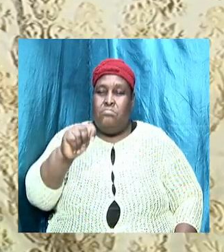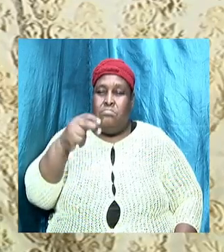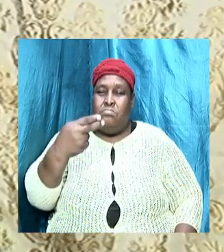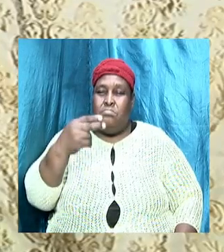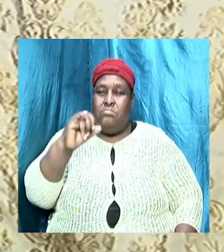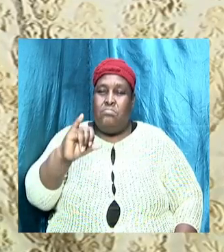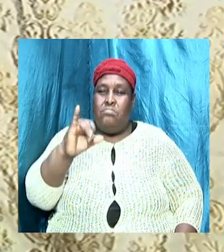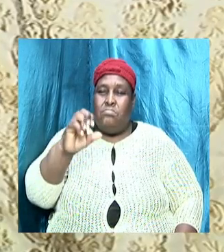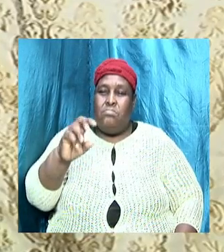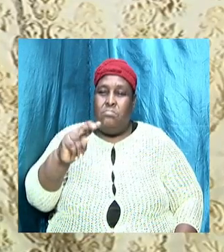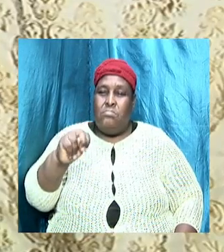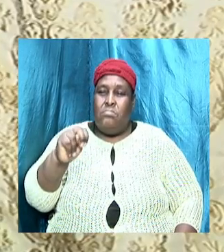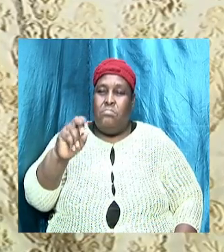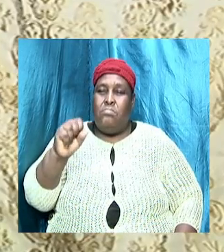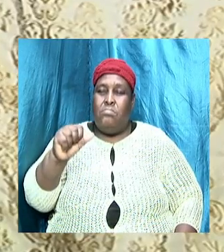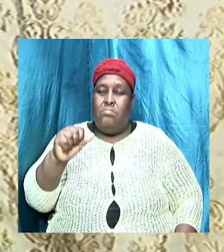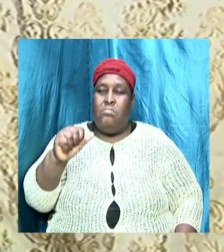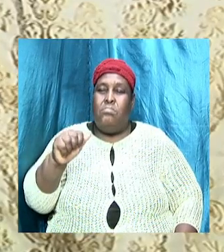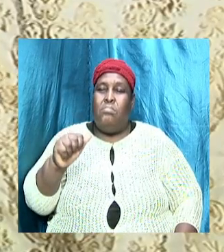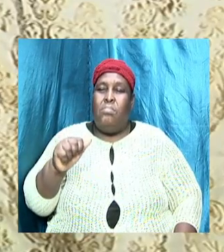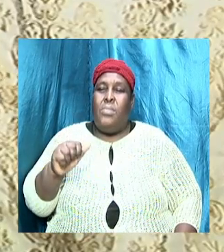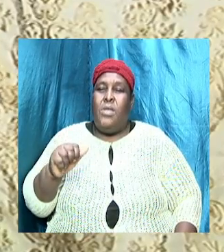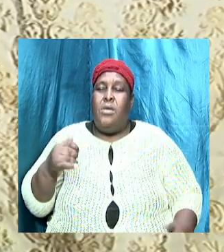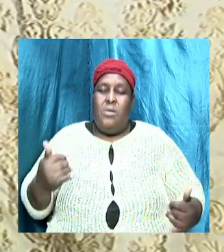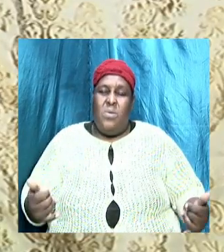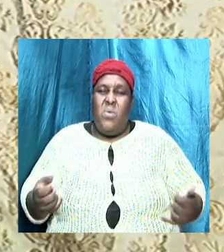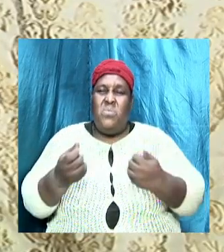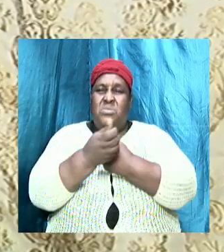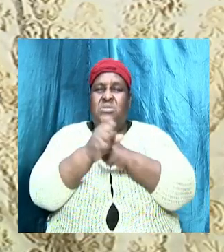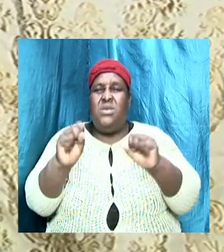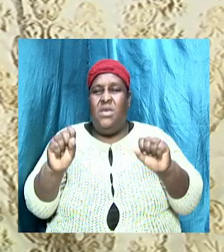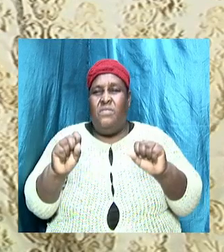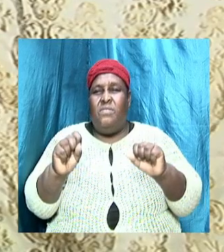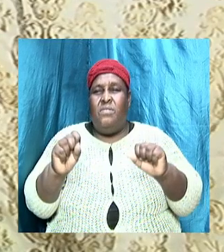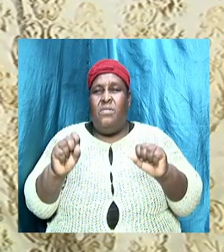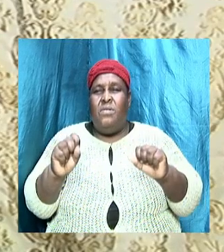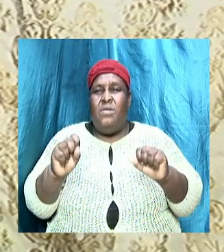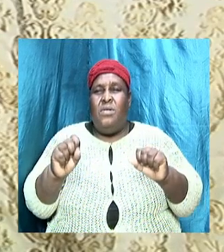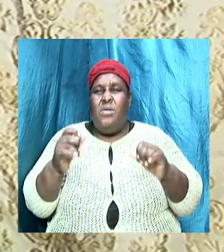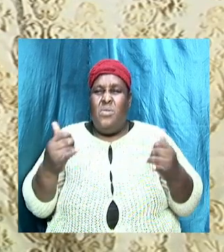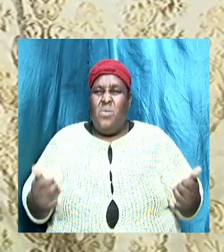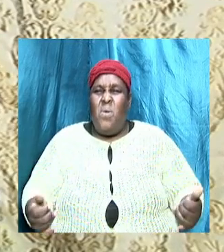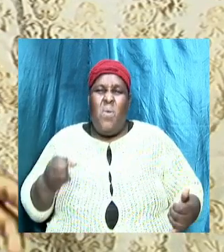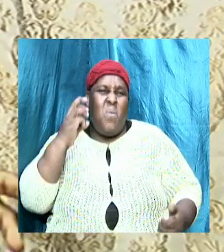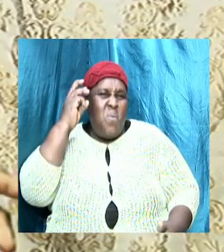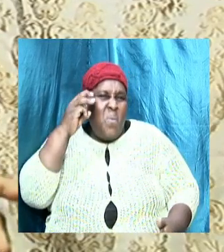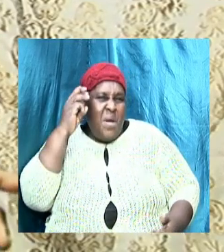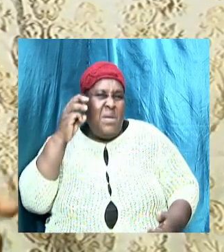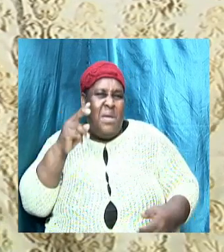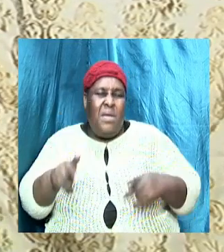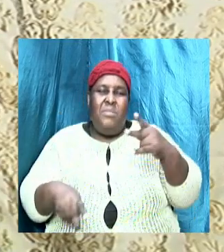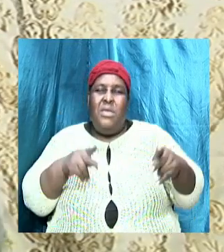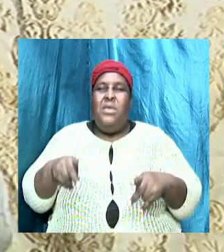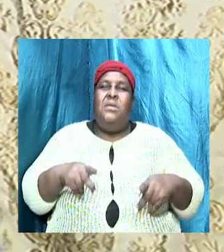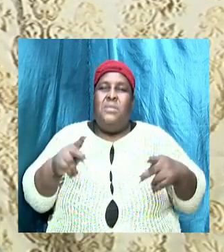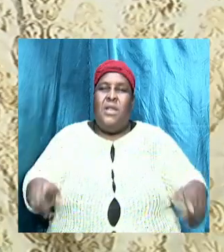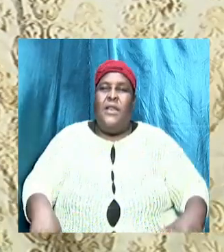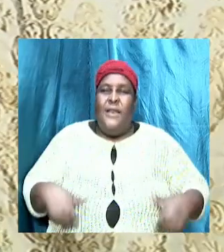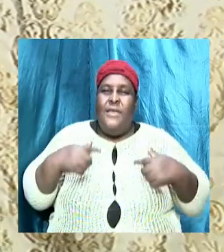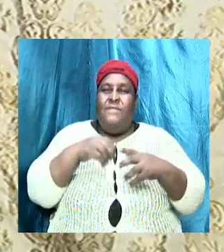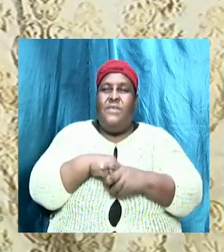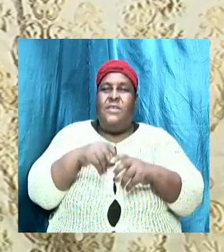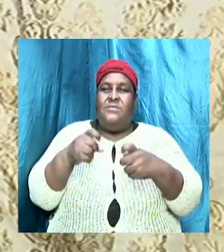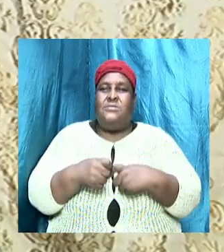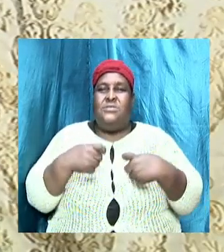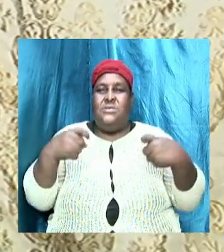we wonder why people live in sin yeah we were in sin but now that we